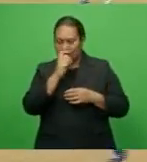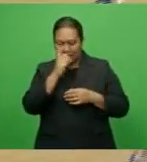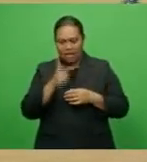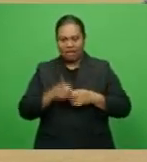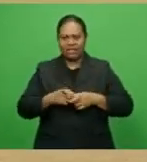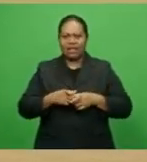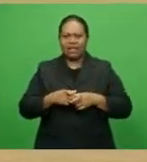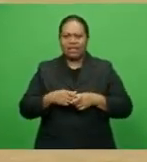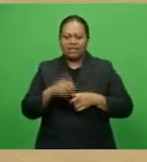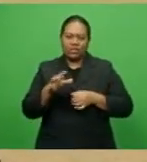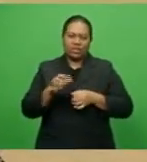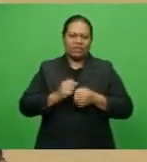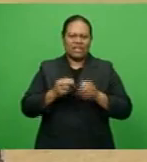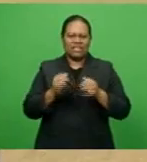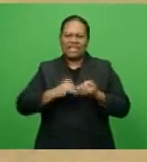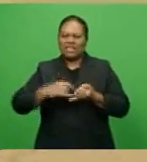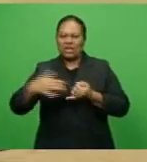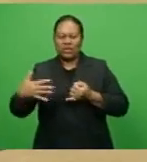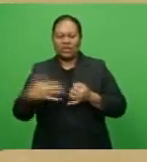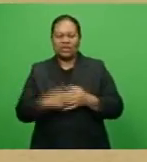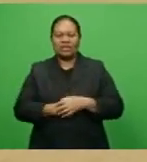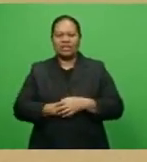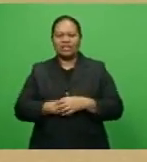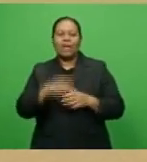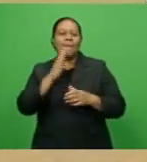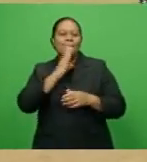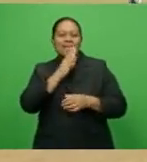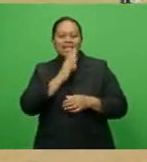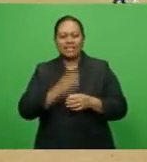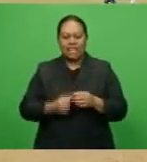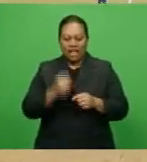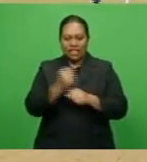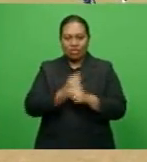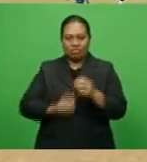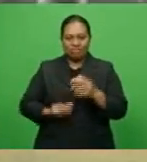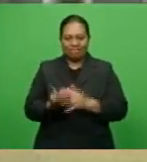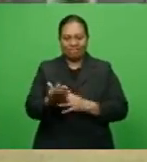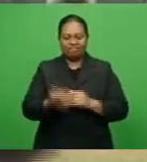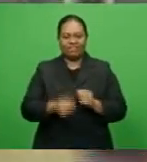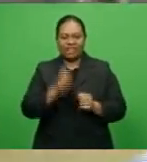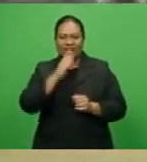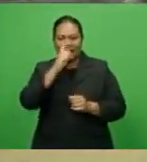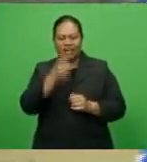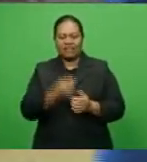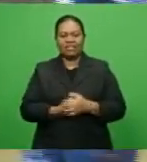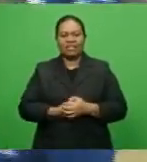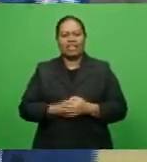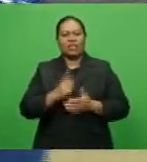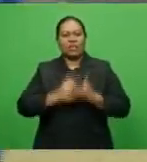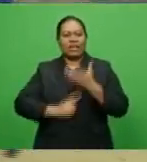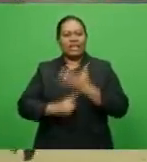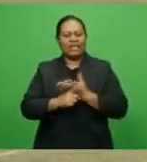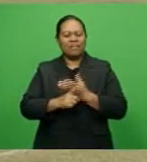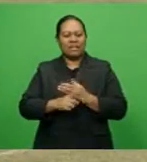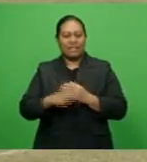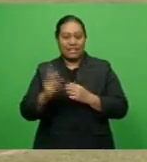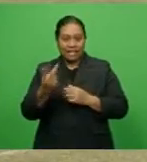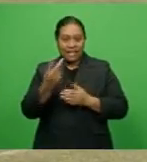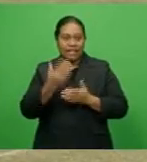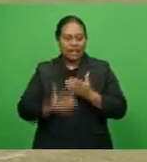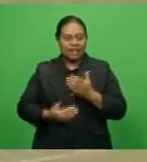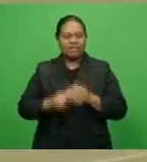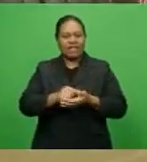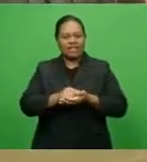opportunity with Setareki Hughes missing a goal from the penalty spot. The host returned firing in the second half and